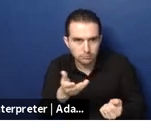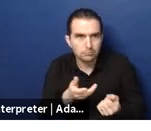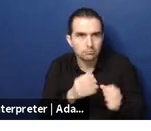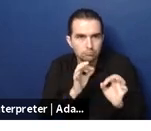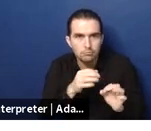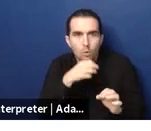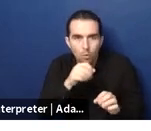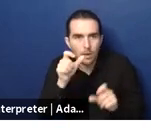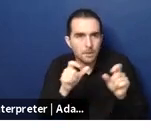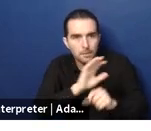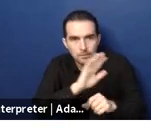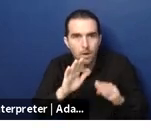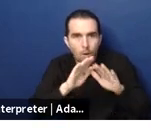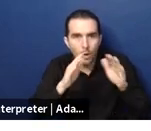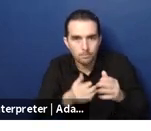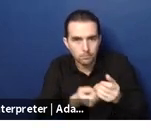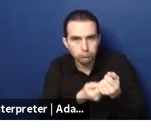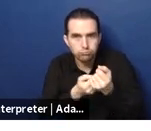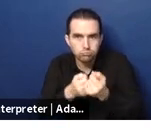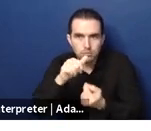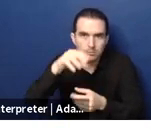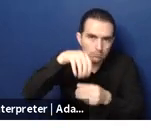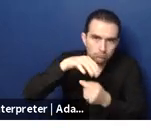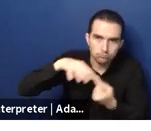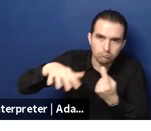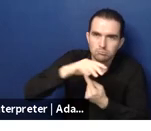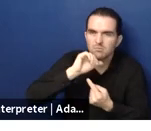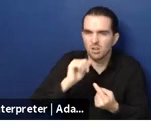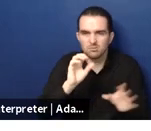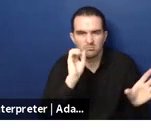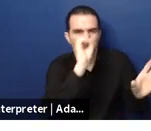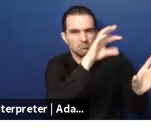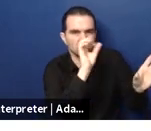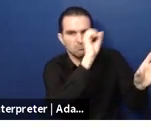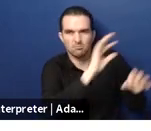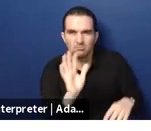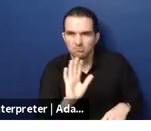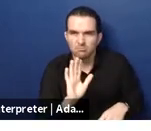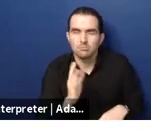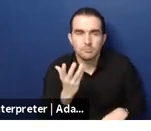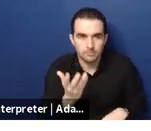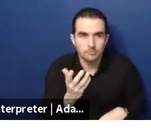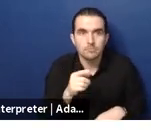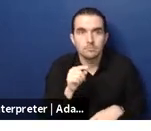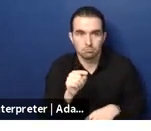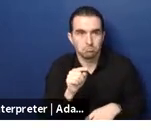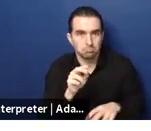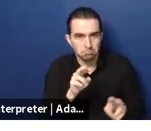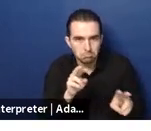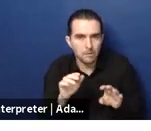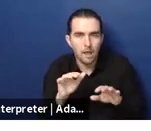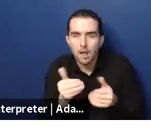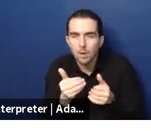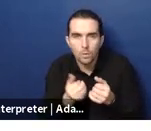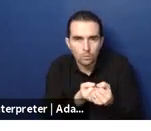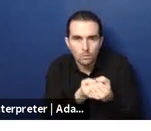model really does try and support aging in place so um the eligibility is based on the functional